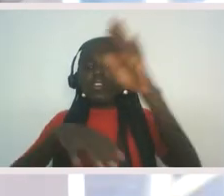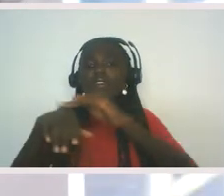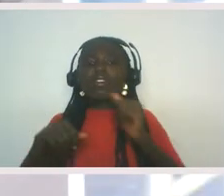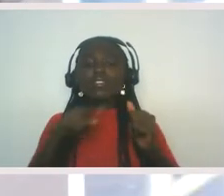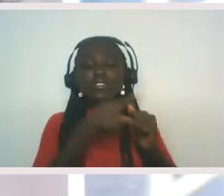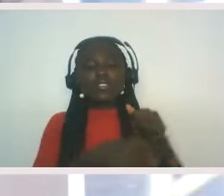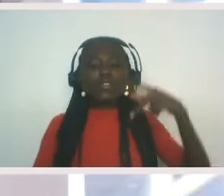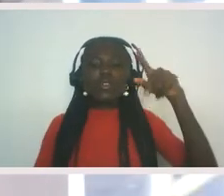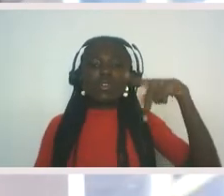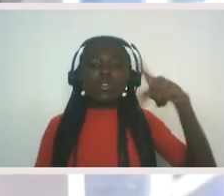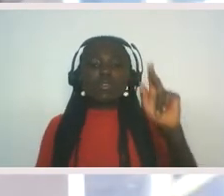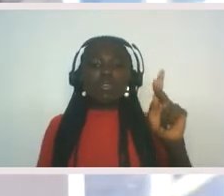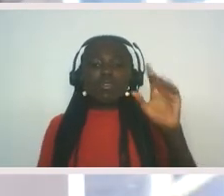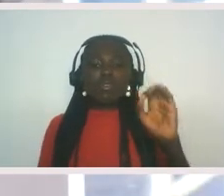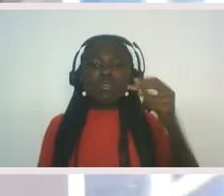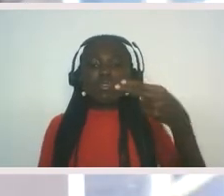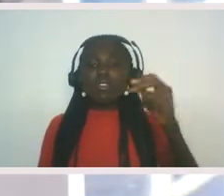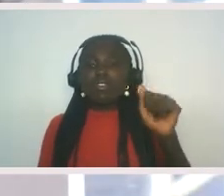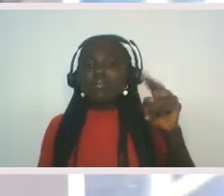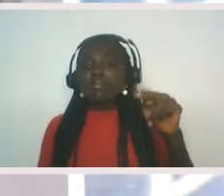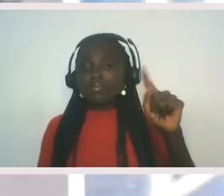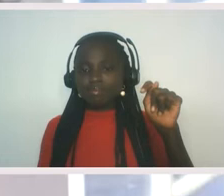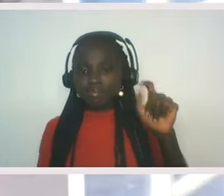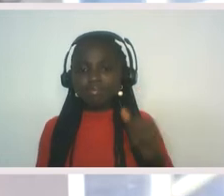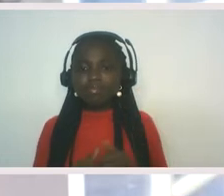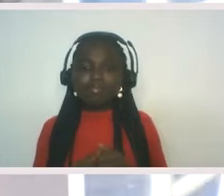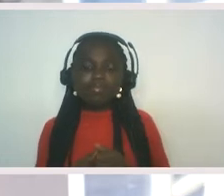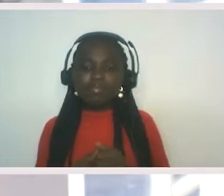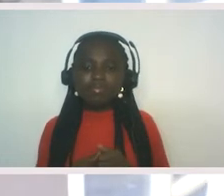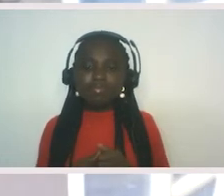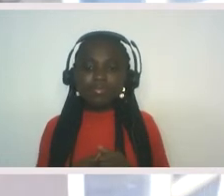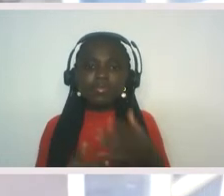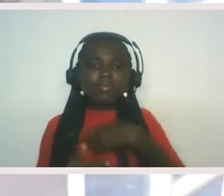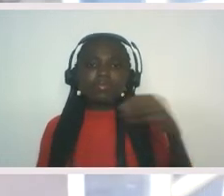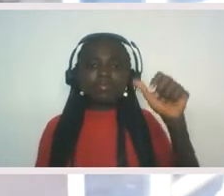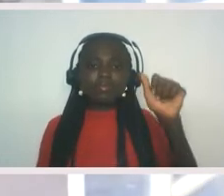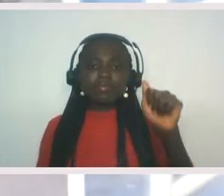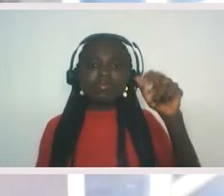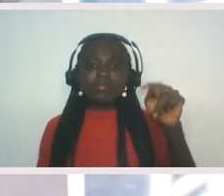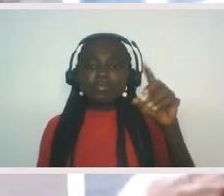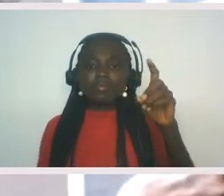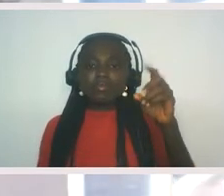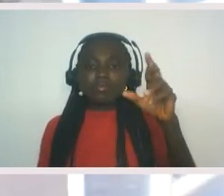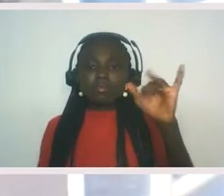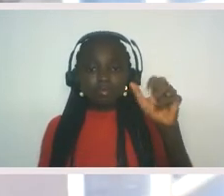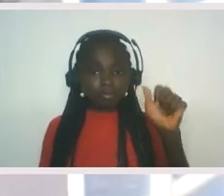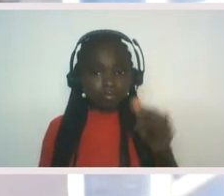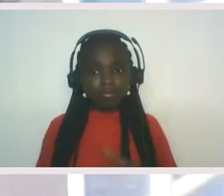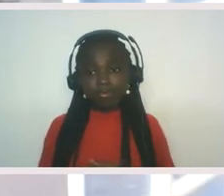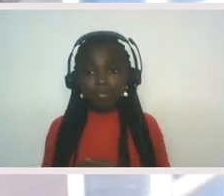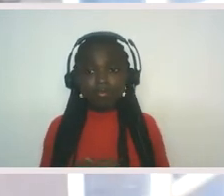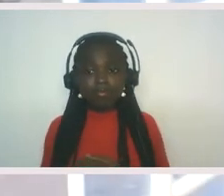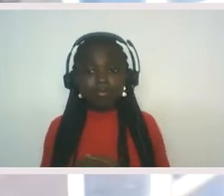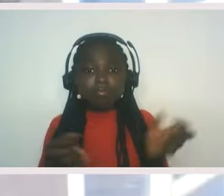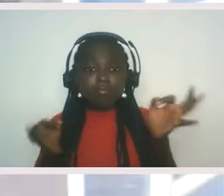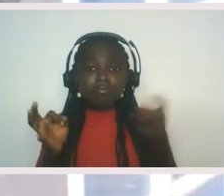here because, um, you know, Kohet Naya, if I say, well, but, you know, I went out and I bought